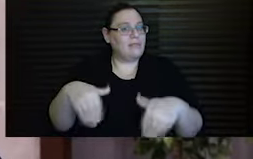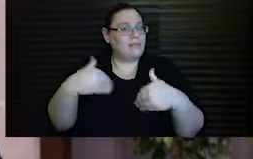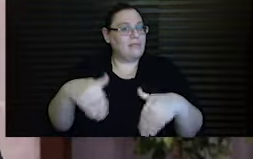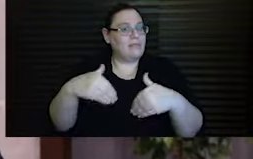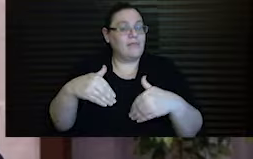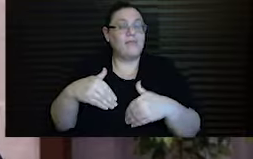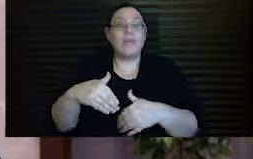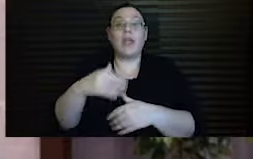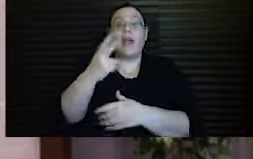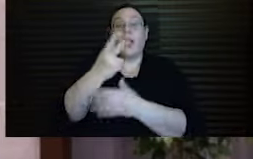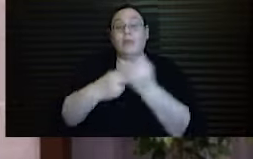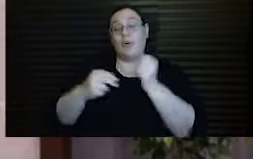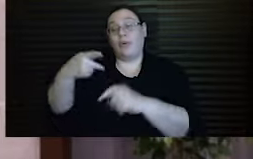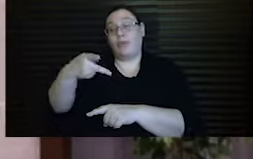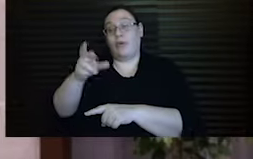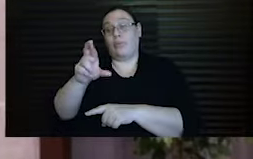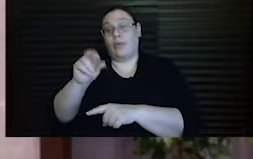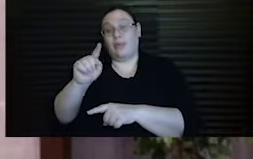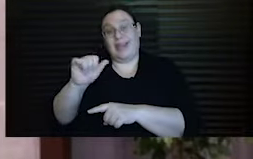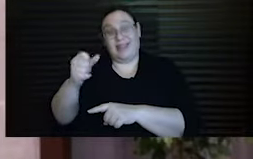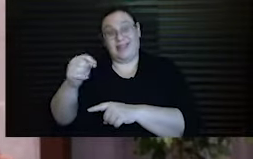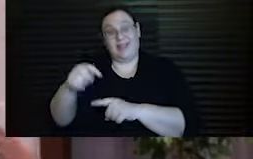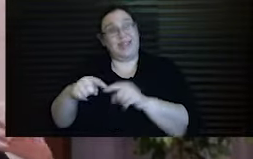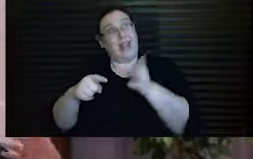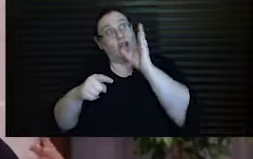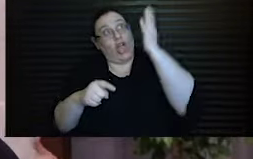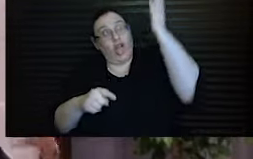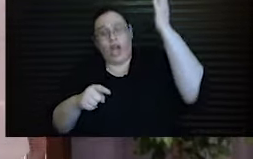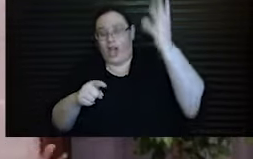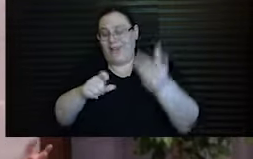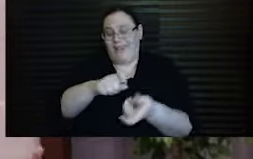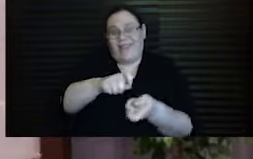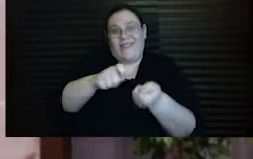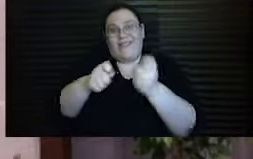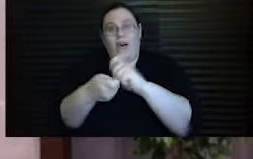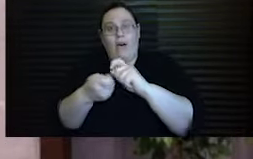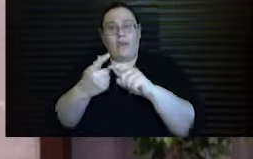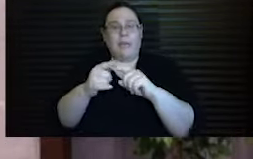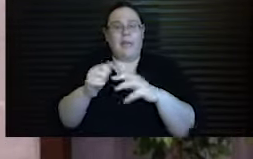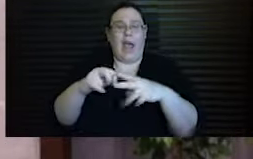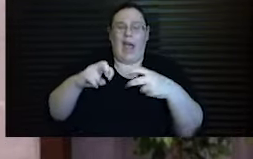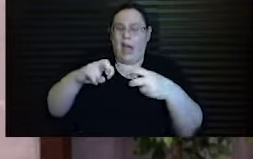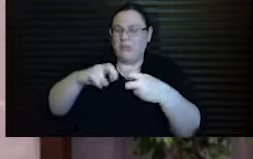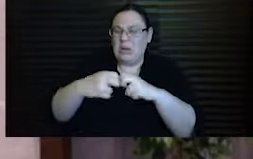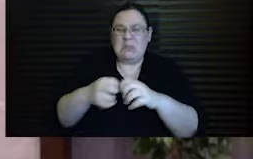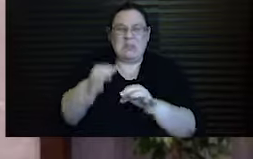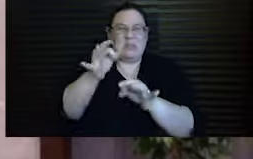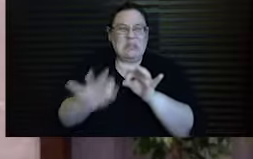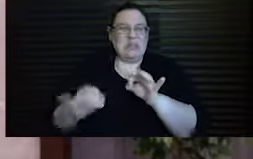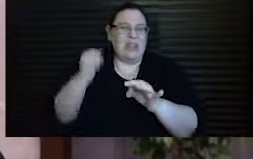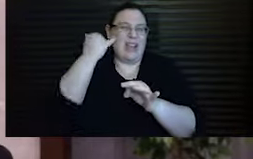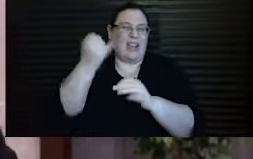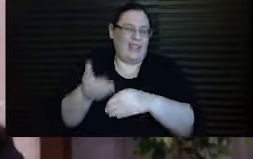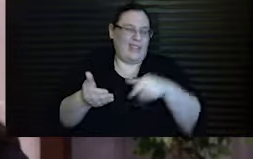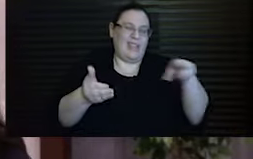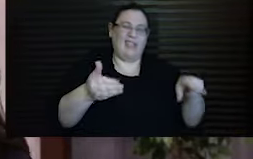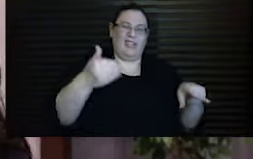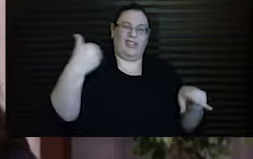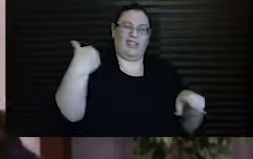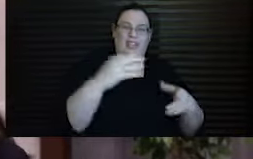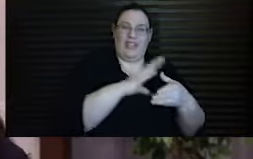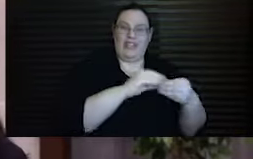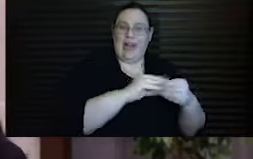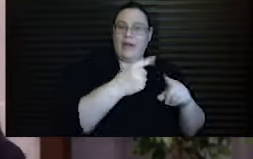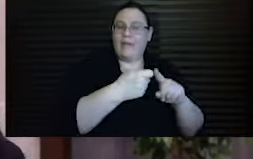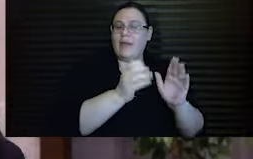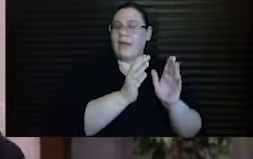both the protagonist and God evolved from the problematic, simplistic outlook of the earlier narrative from the book